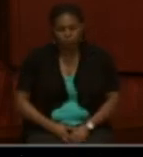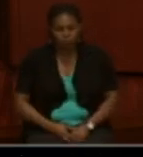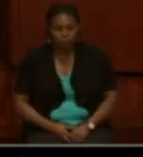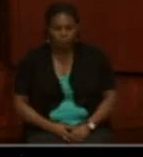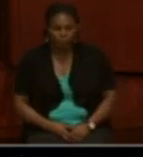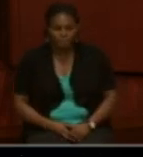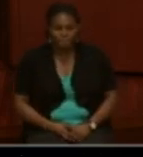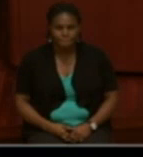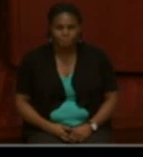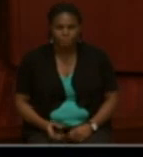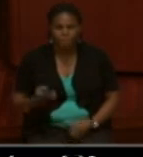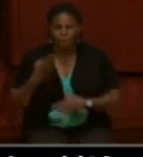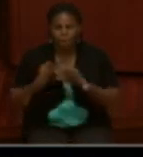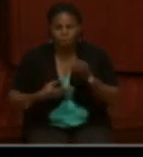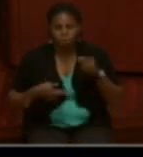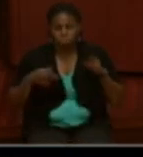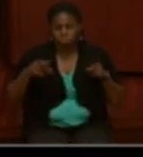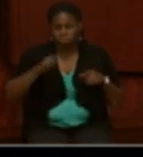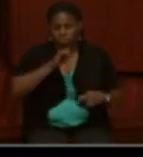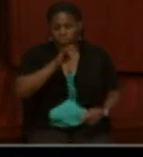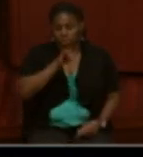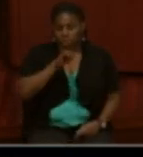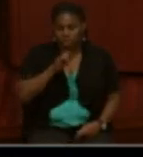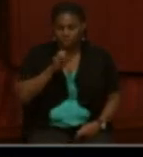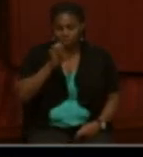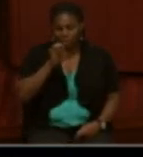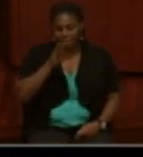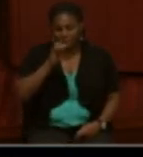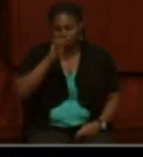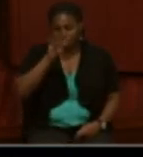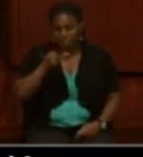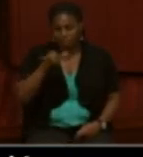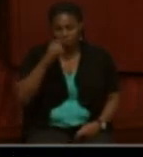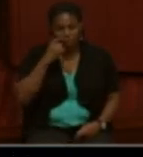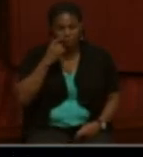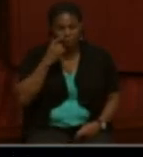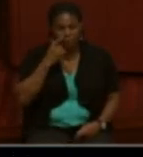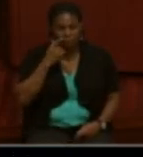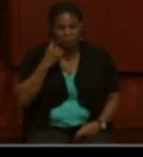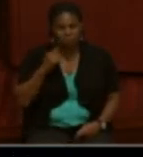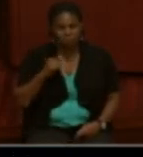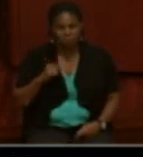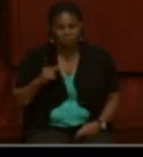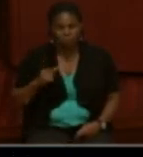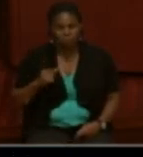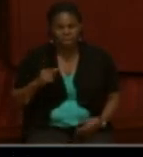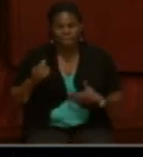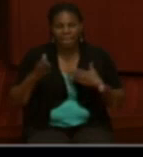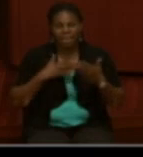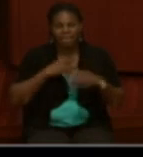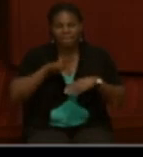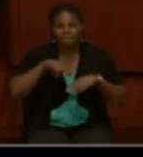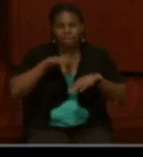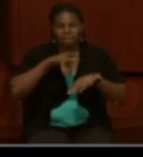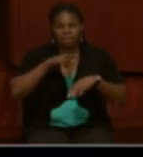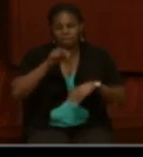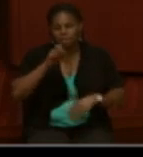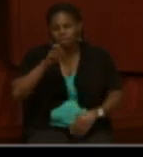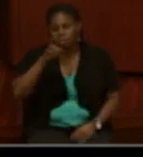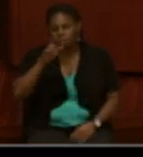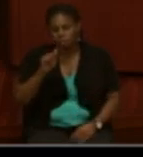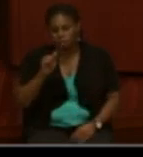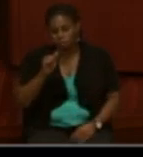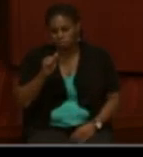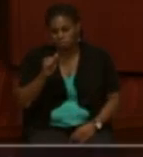Both of these sites are partially fee-based sites. You can go to any National Archives research facility